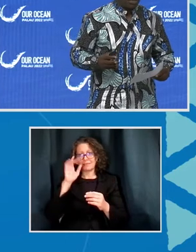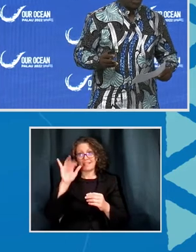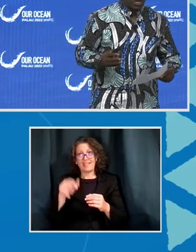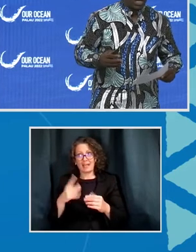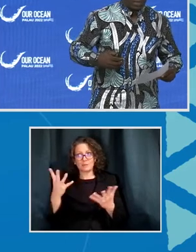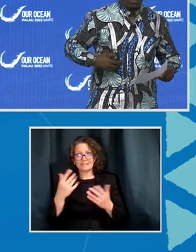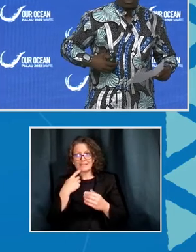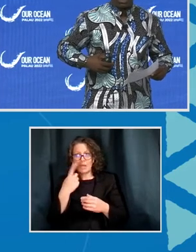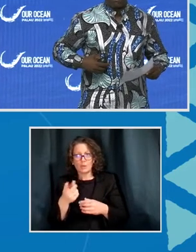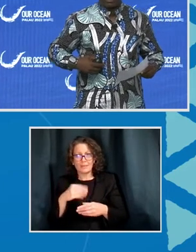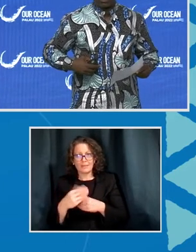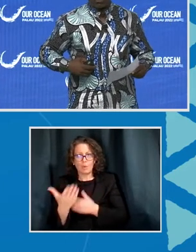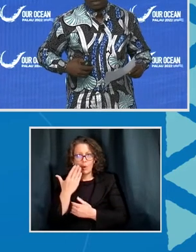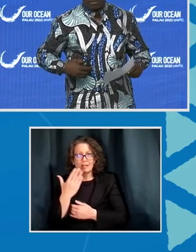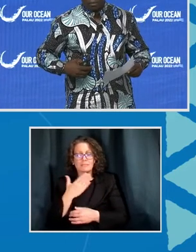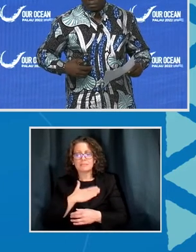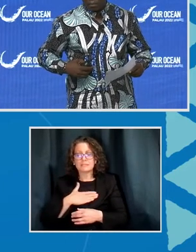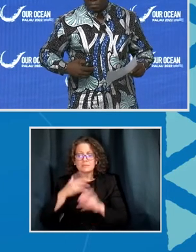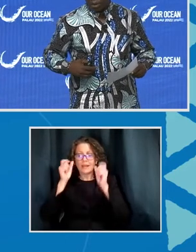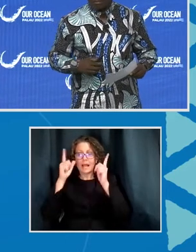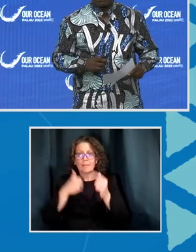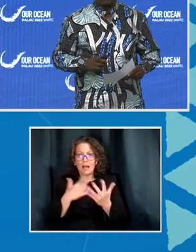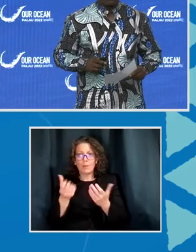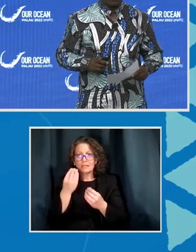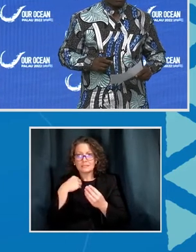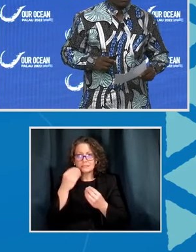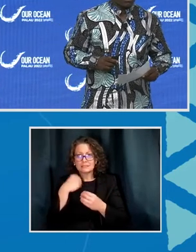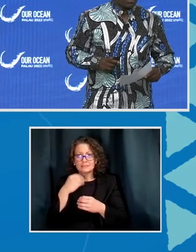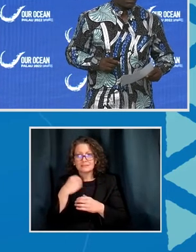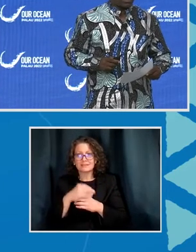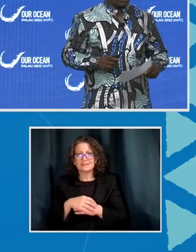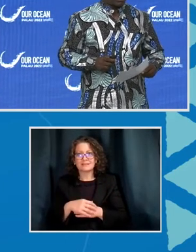morning, please wake up. I want something into my belly.